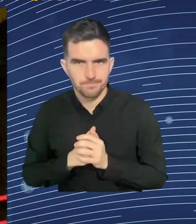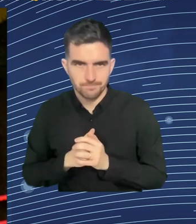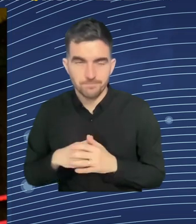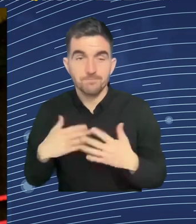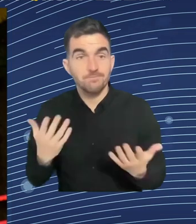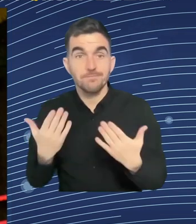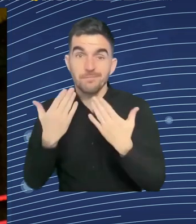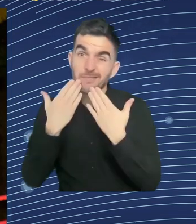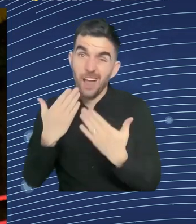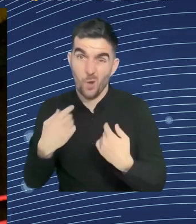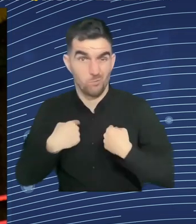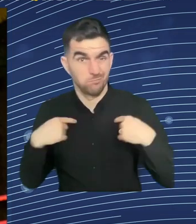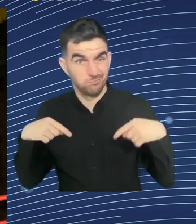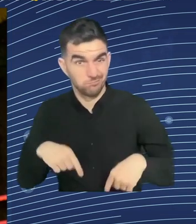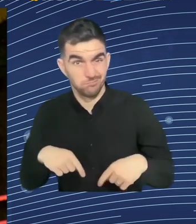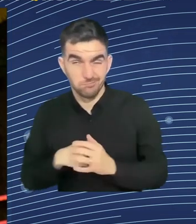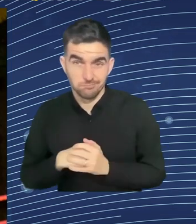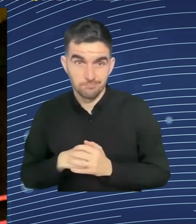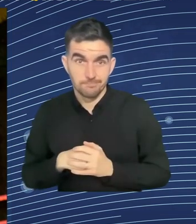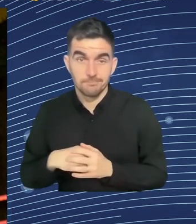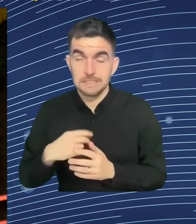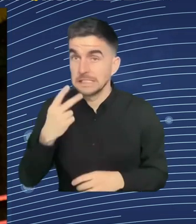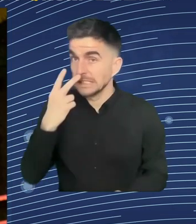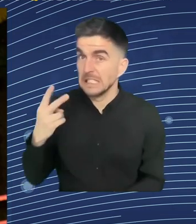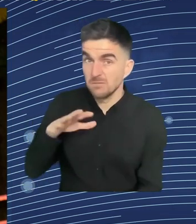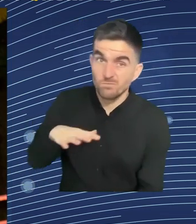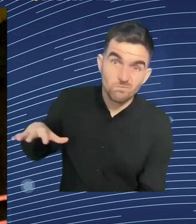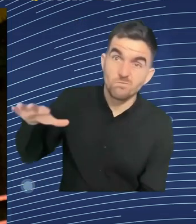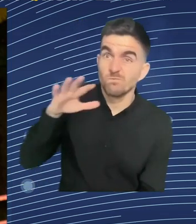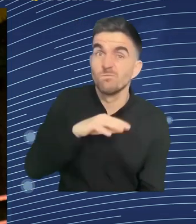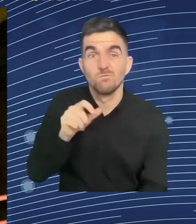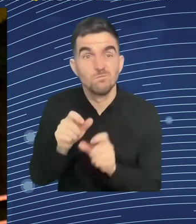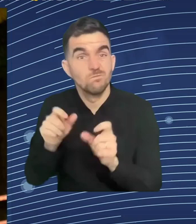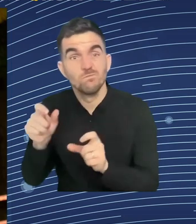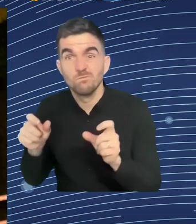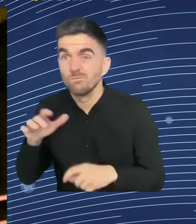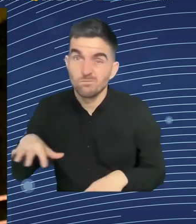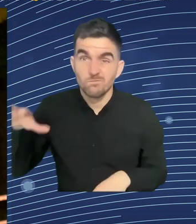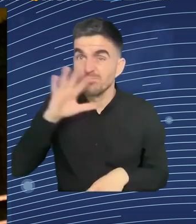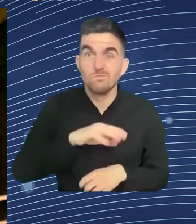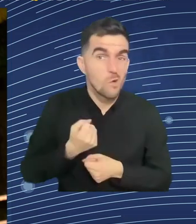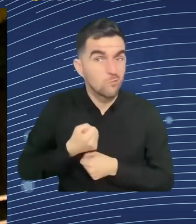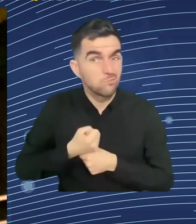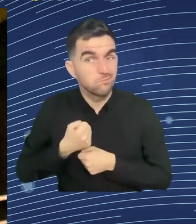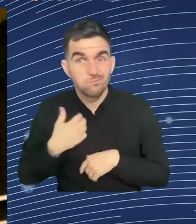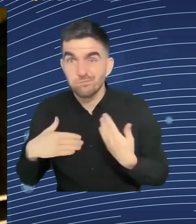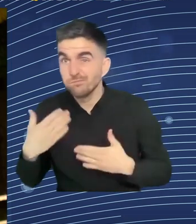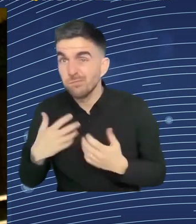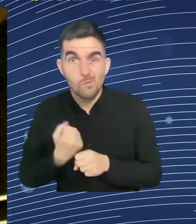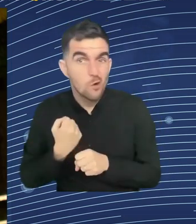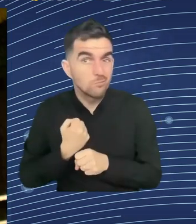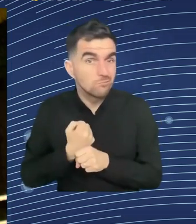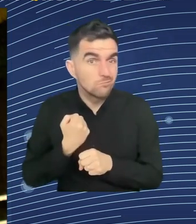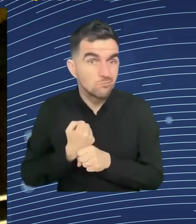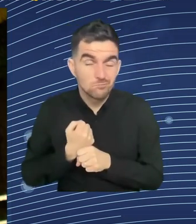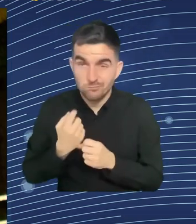focused on preparing and placing vulnerable people into jobs. And why I wanted to bring this context, because I think policymakers should first, for